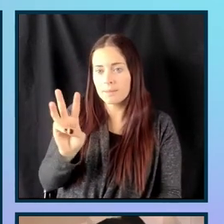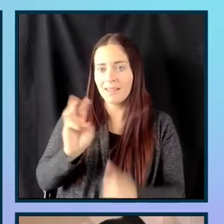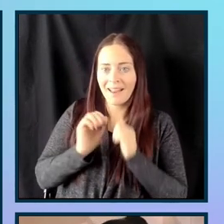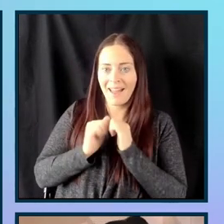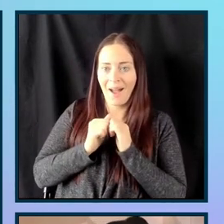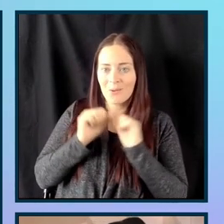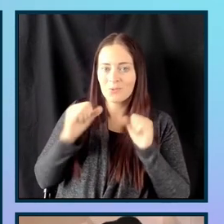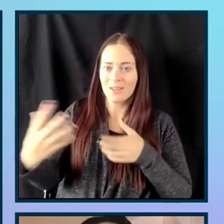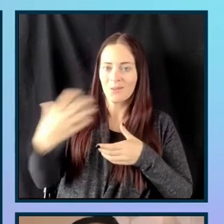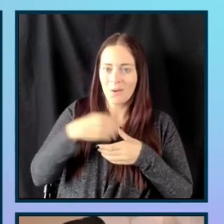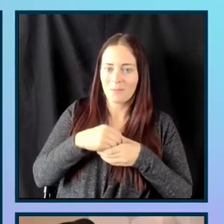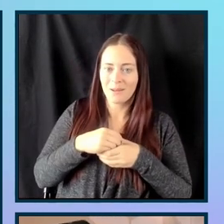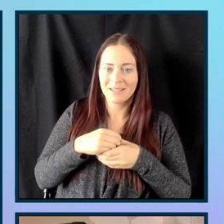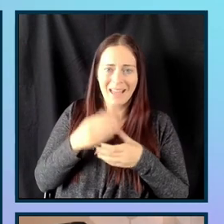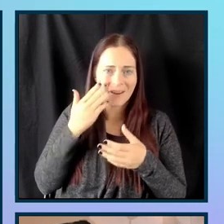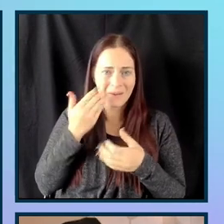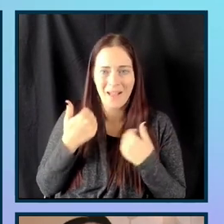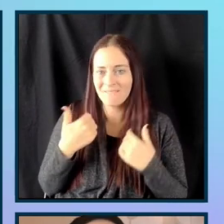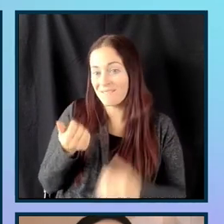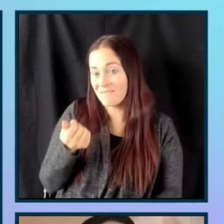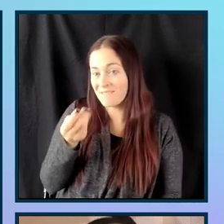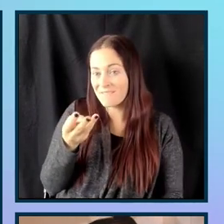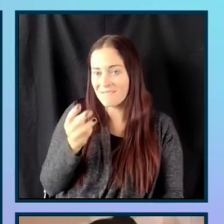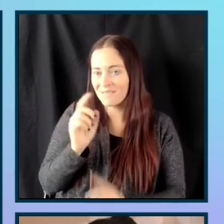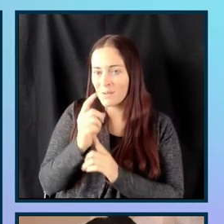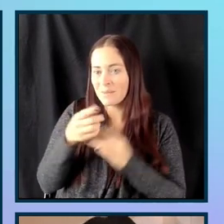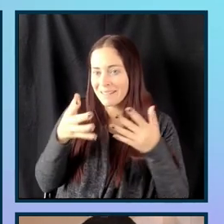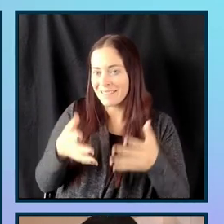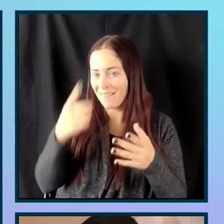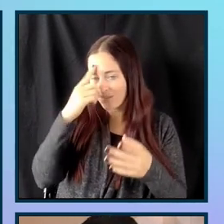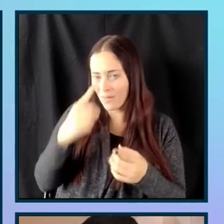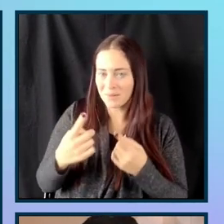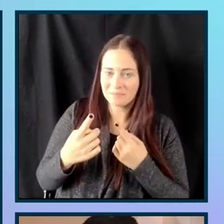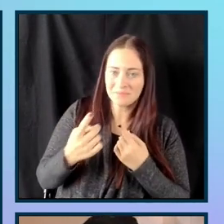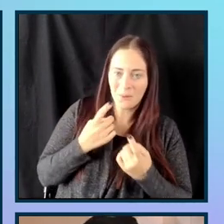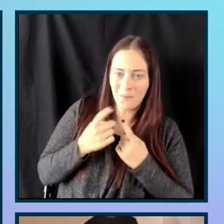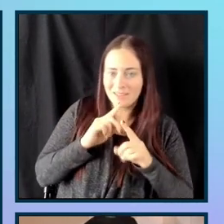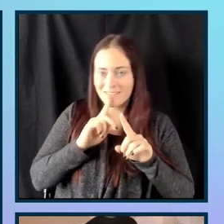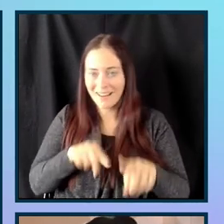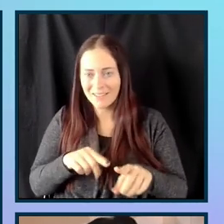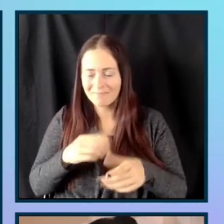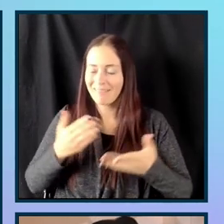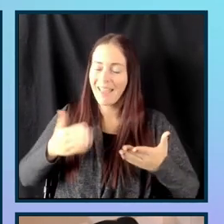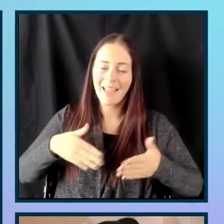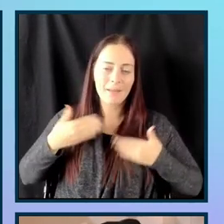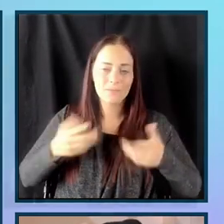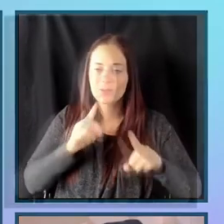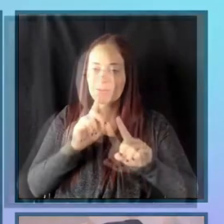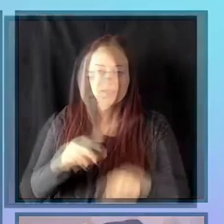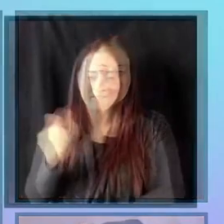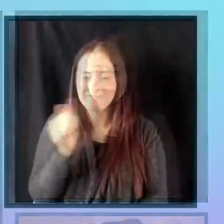With that, I know we have a couple of minutes left for Q&A. So, if anybody has any questions, I'll be happy to answer that now.